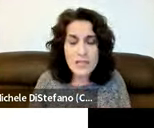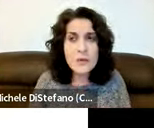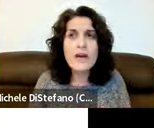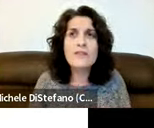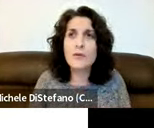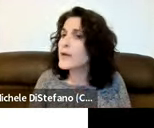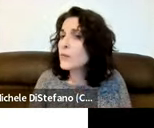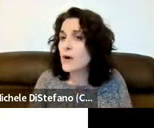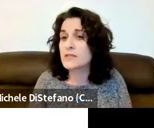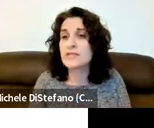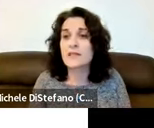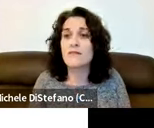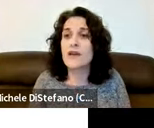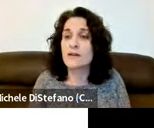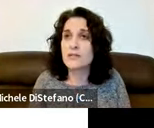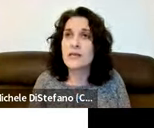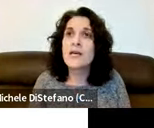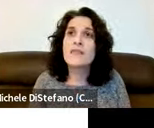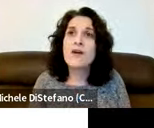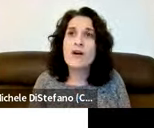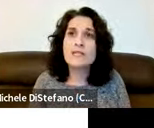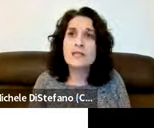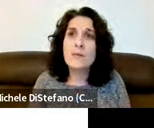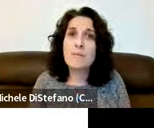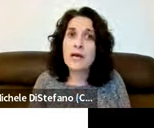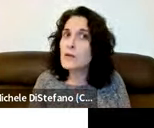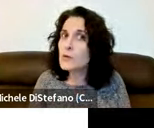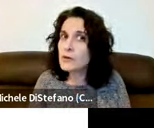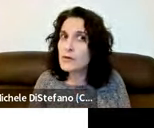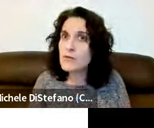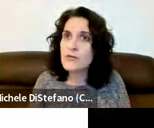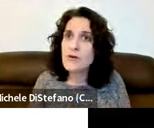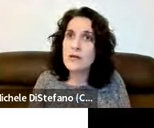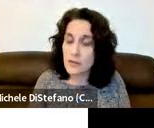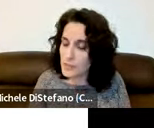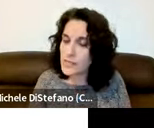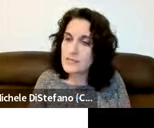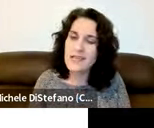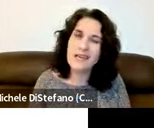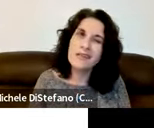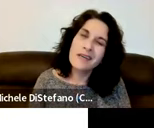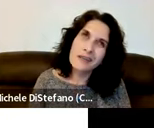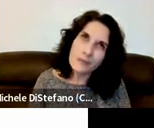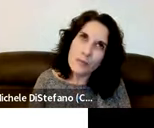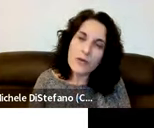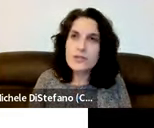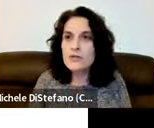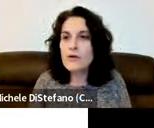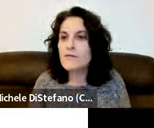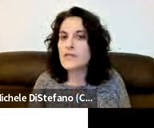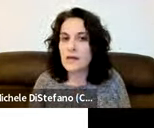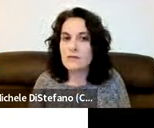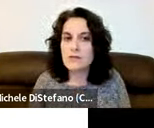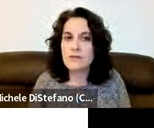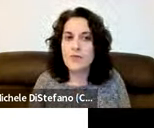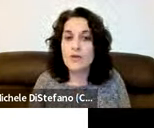they do have repair warranties and that varies there are some mail order uh hearing aids and one or two